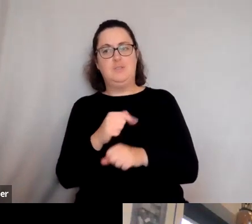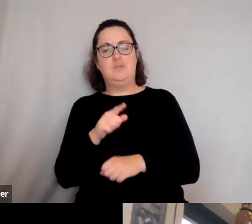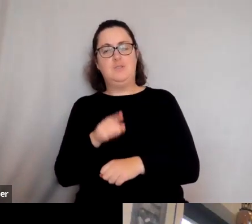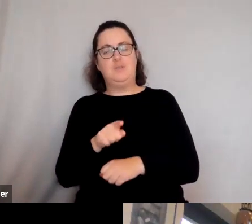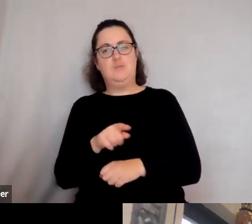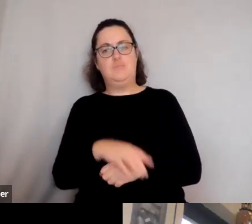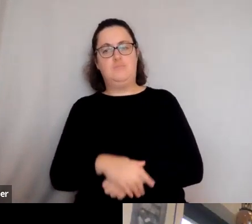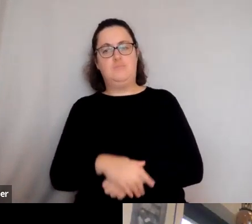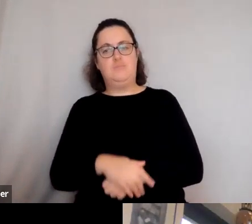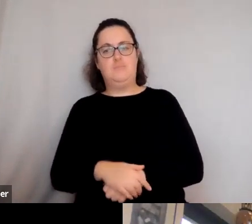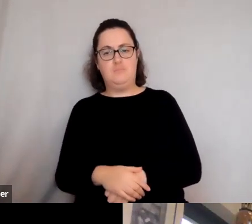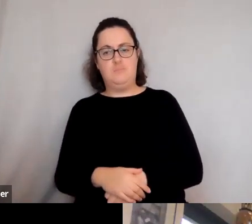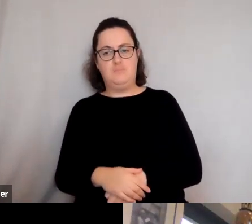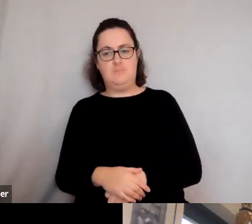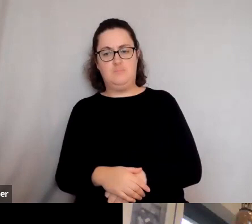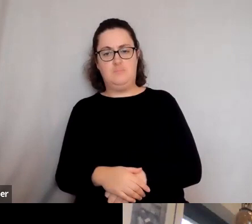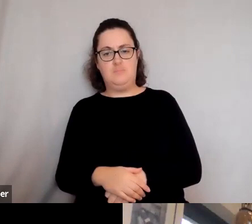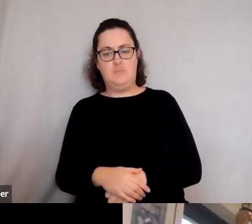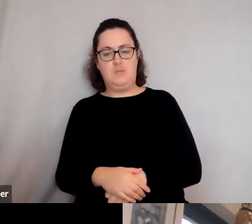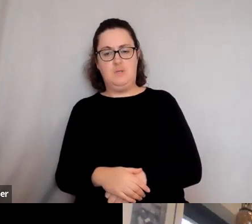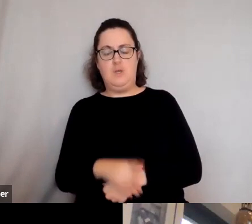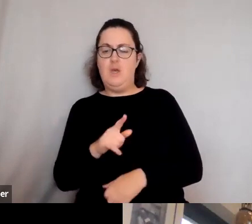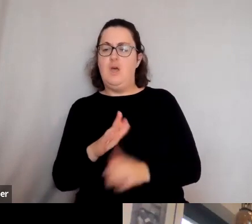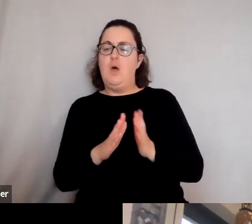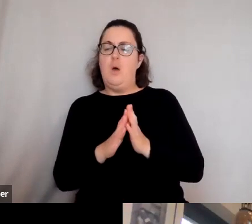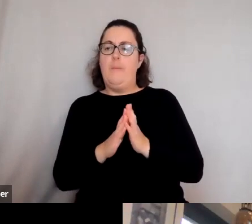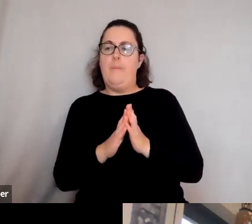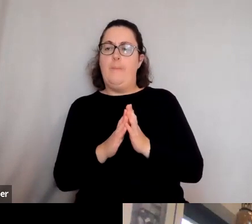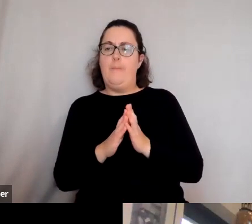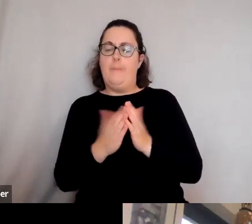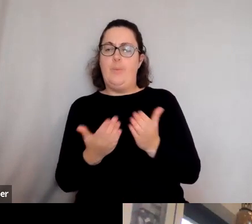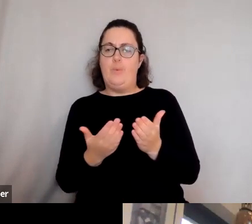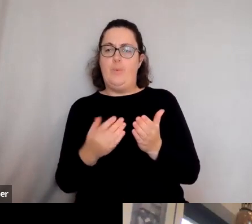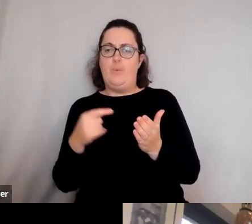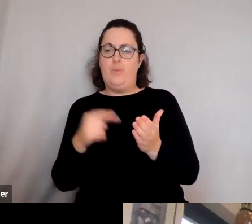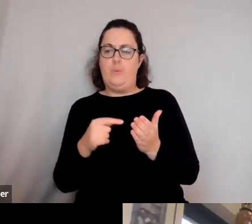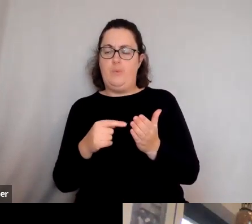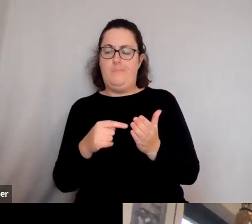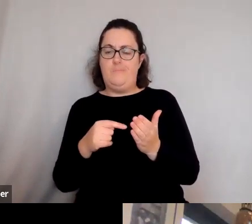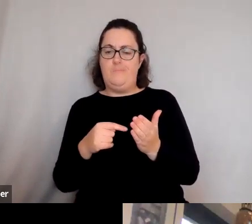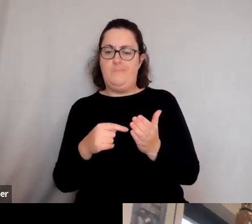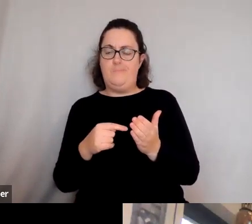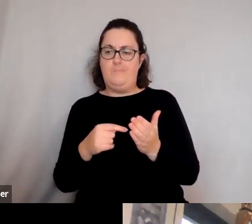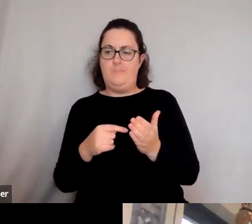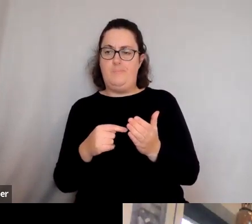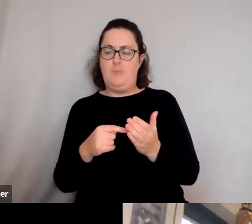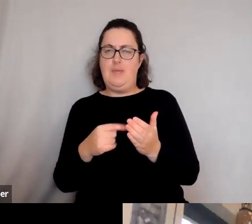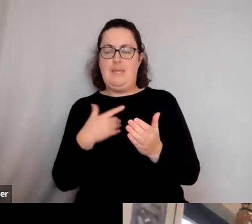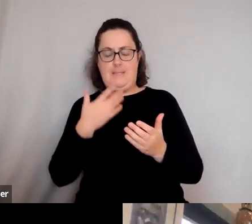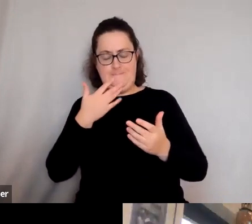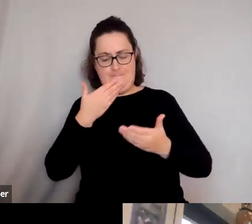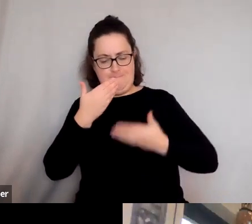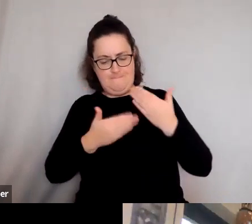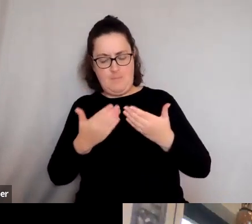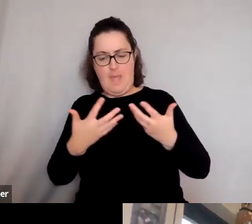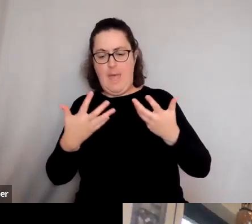he just goes into, uh, what somehow made the ancient, Greek world tick rather